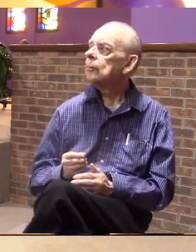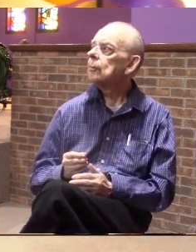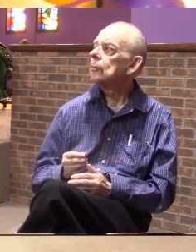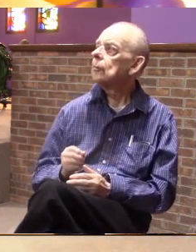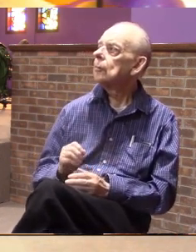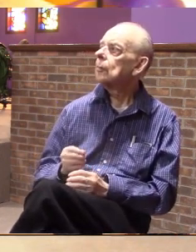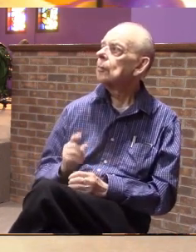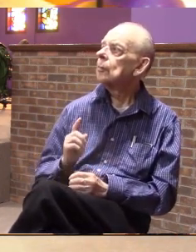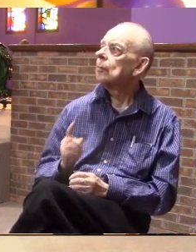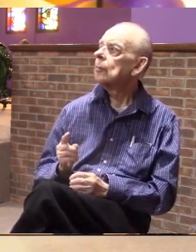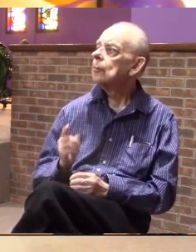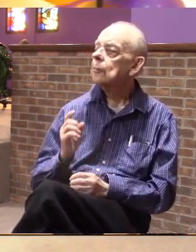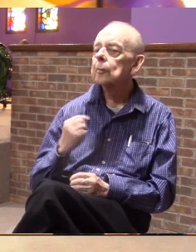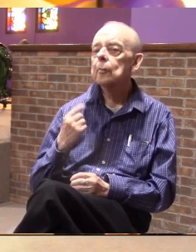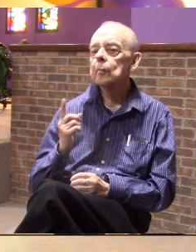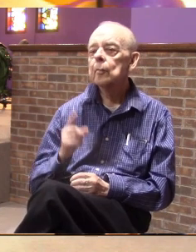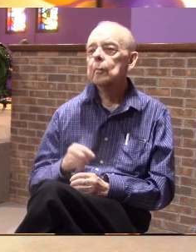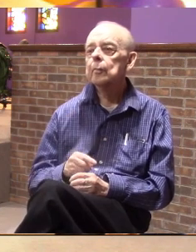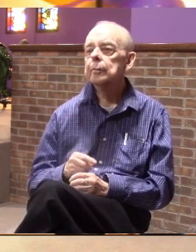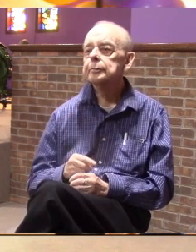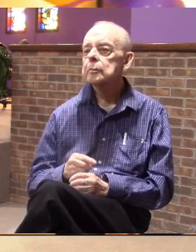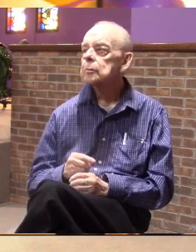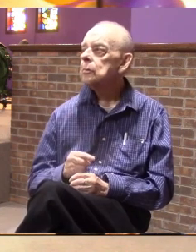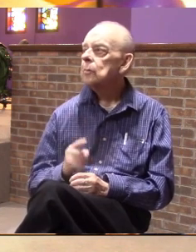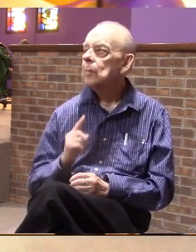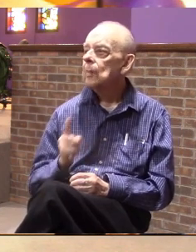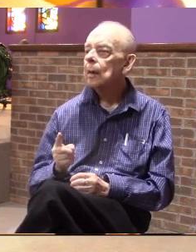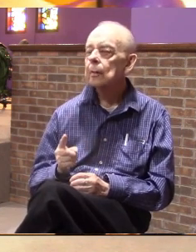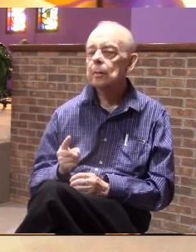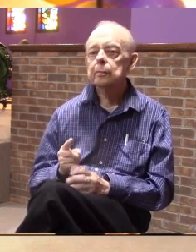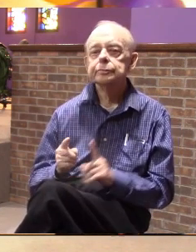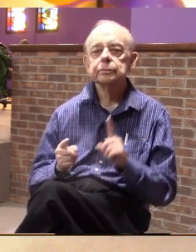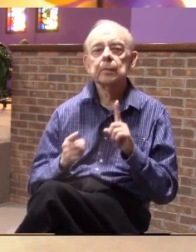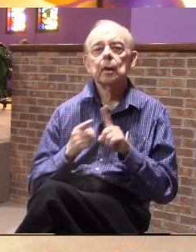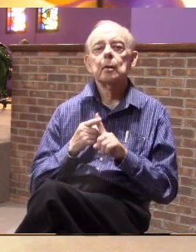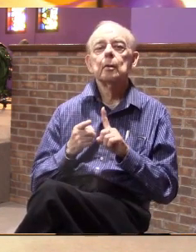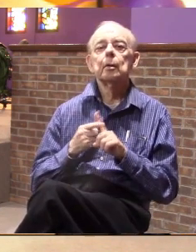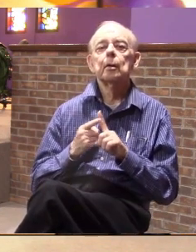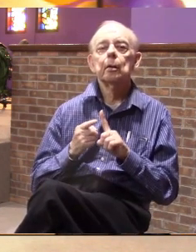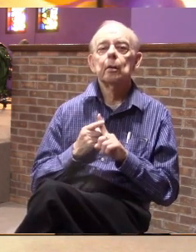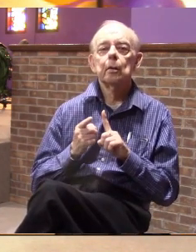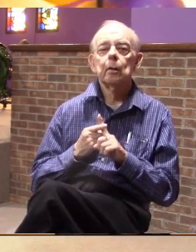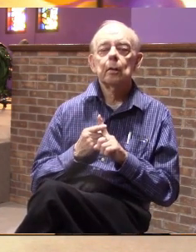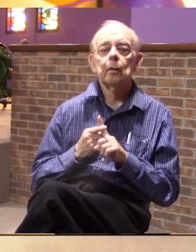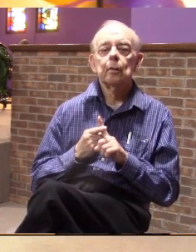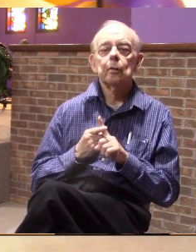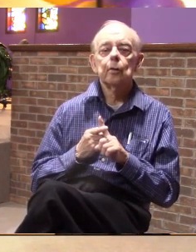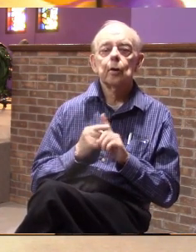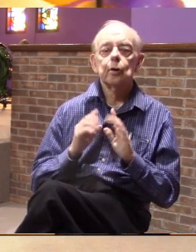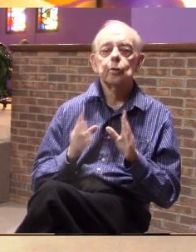number one what we need is positive peer pressure